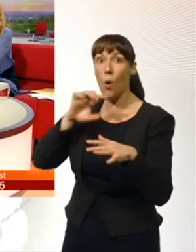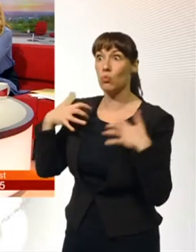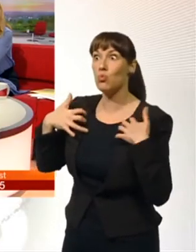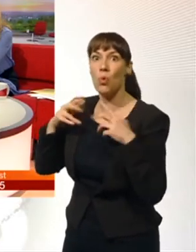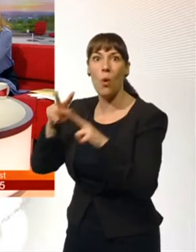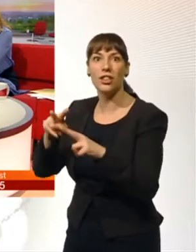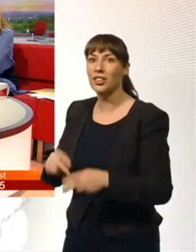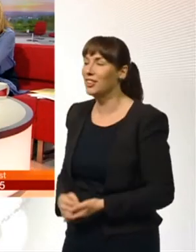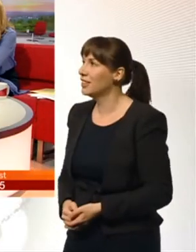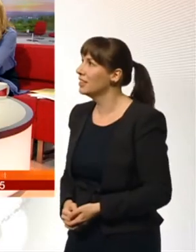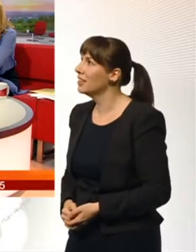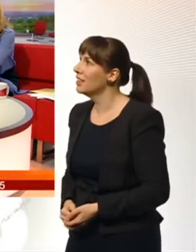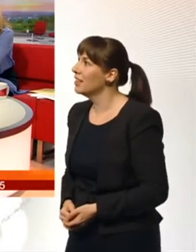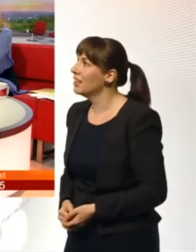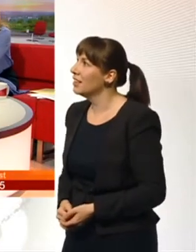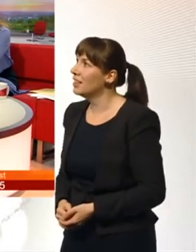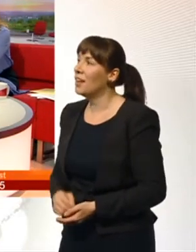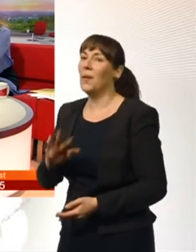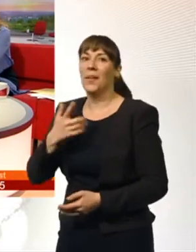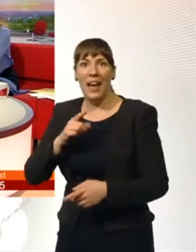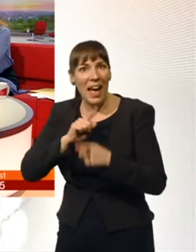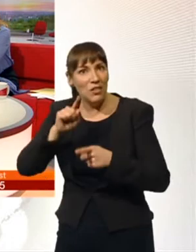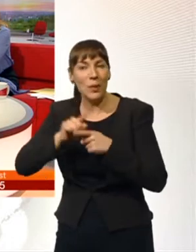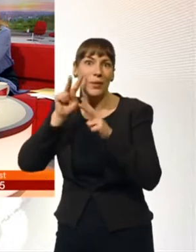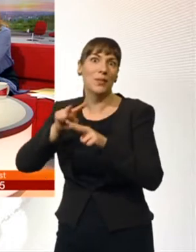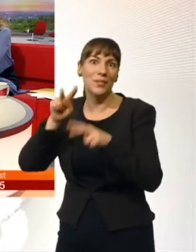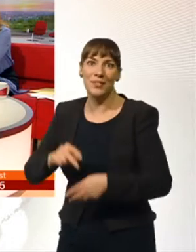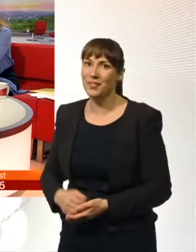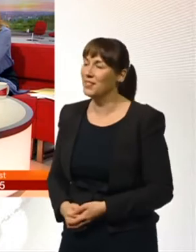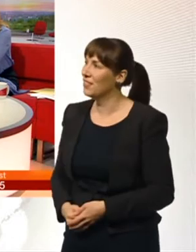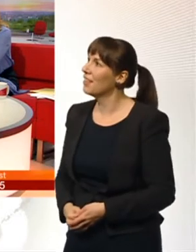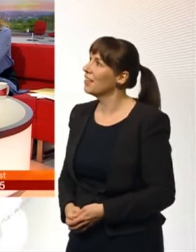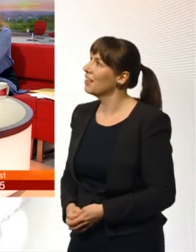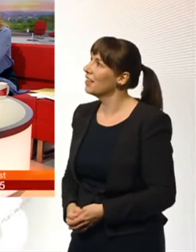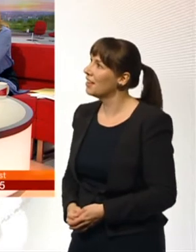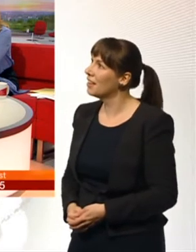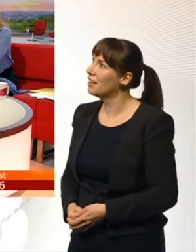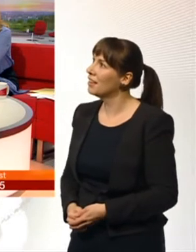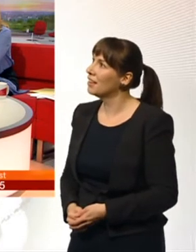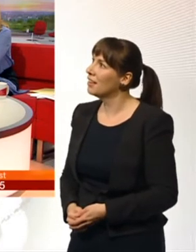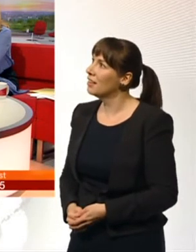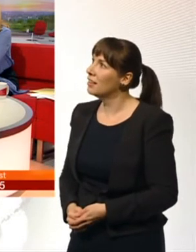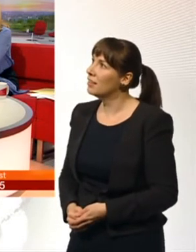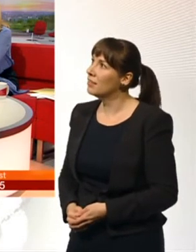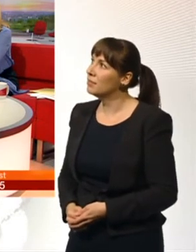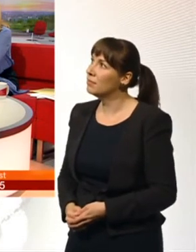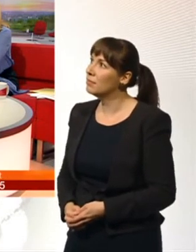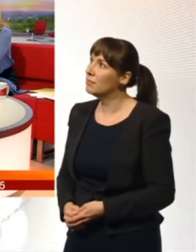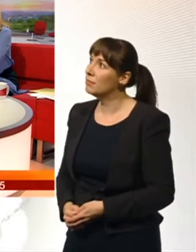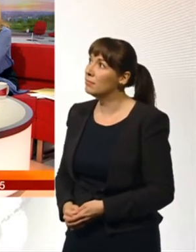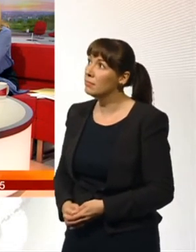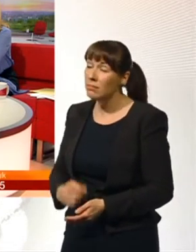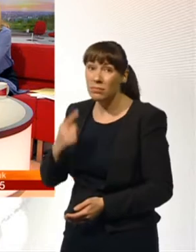Bill's in it, something. Yeah, pretty much every week. Do you think, though, that this does damage the fabric